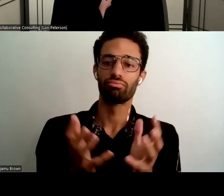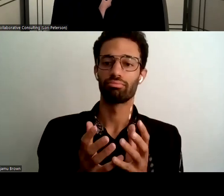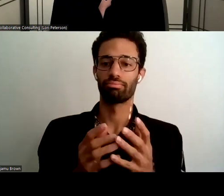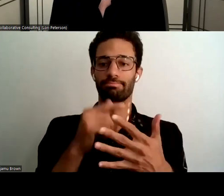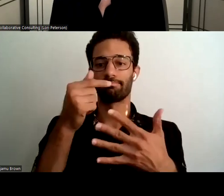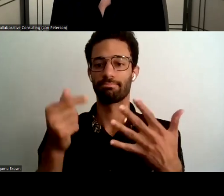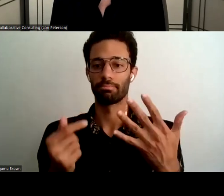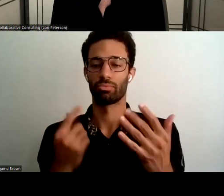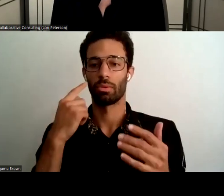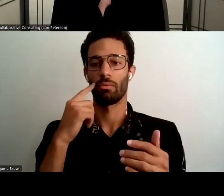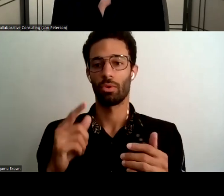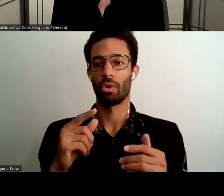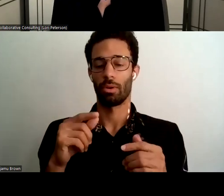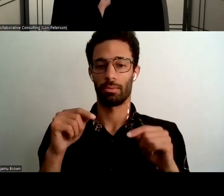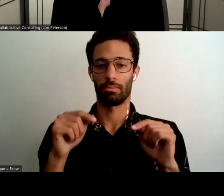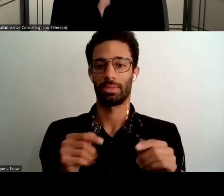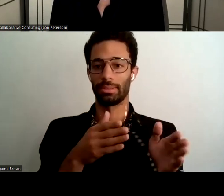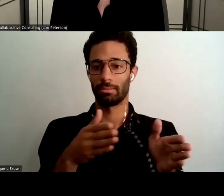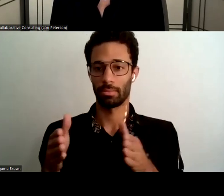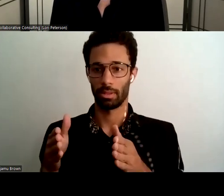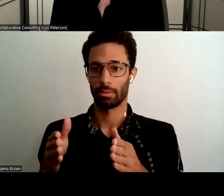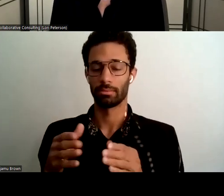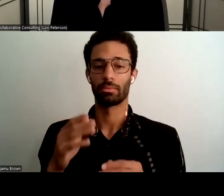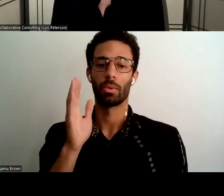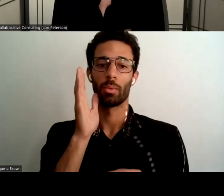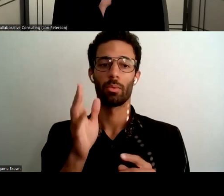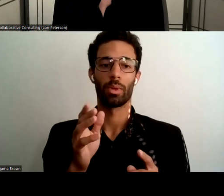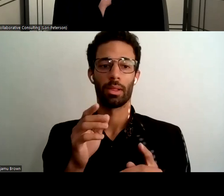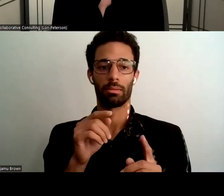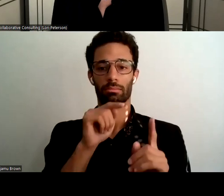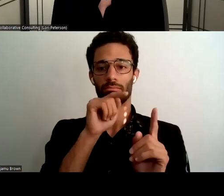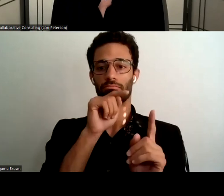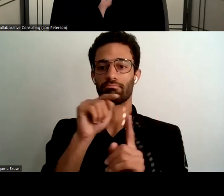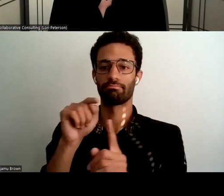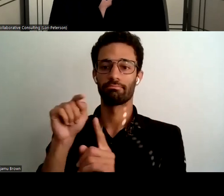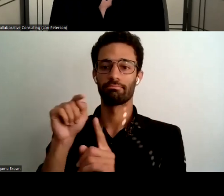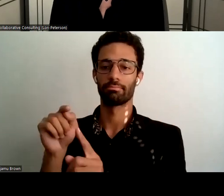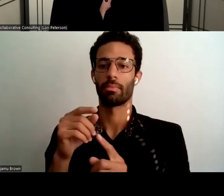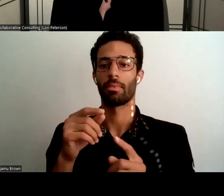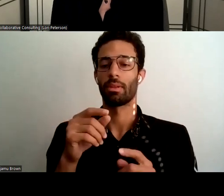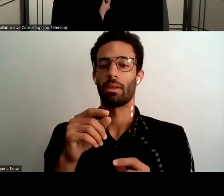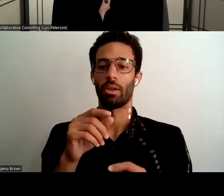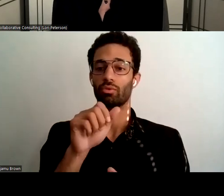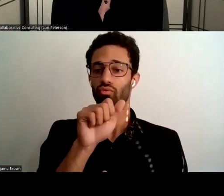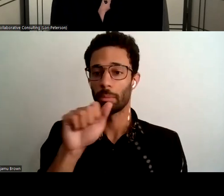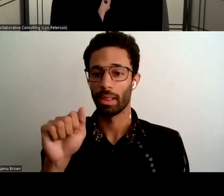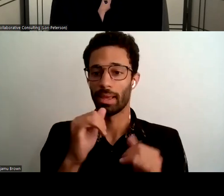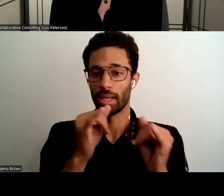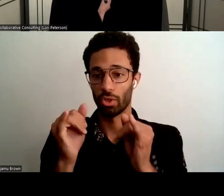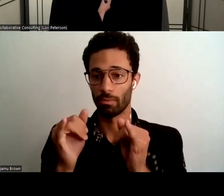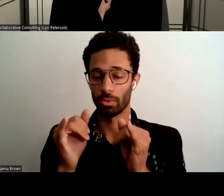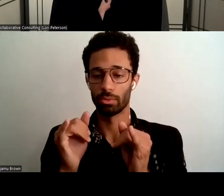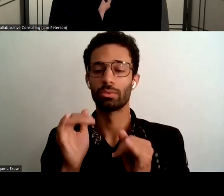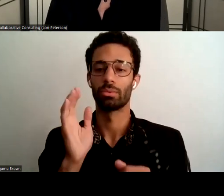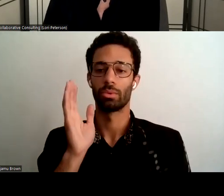victoria um we're going to highlight the interview themes that from the uh triple a's triple a interviews that we conducted